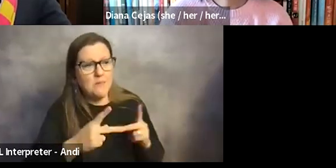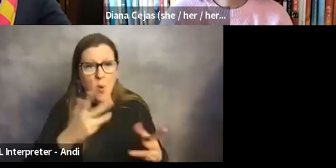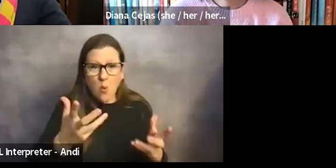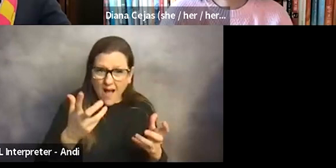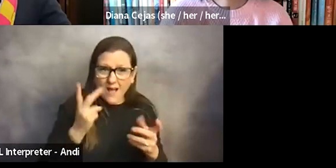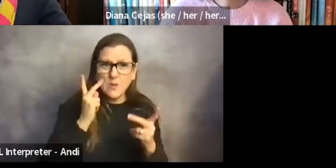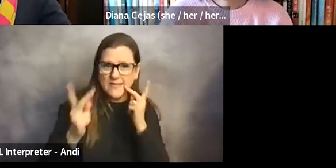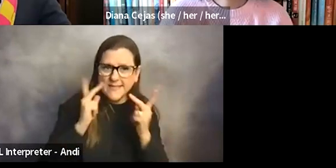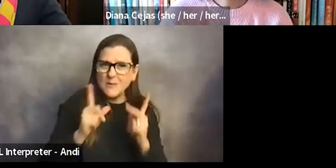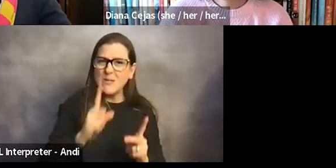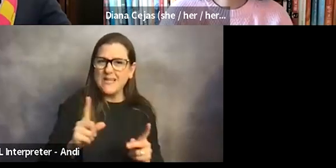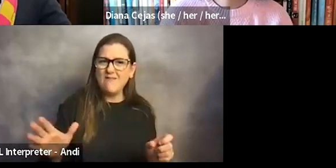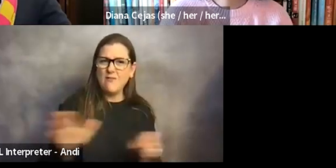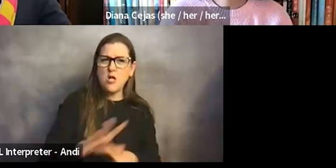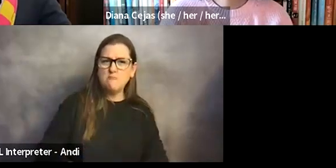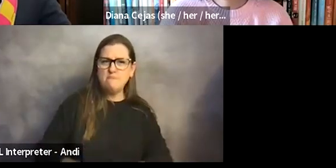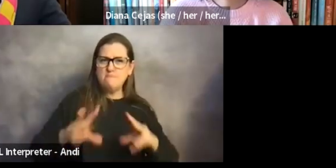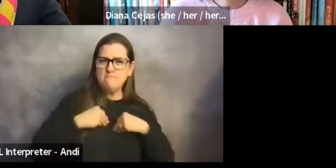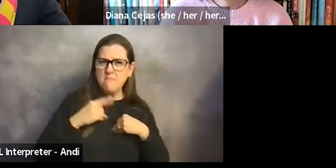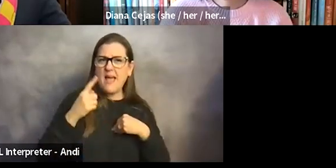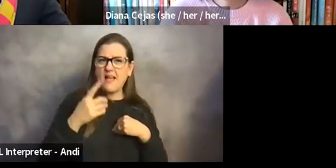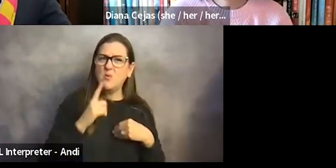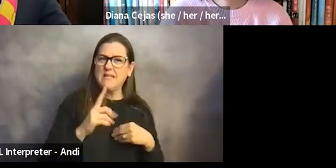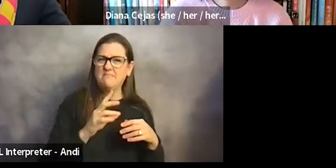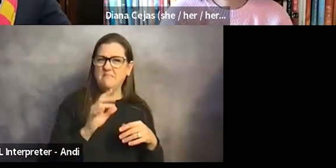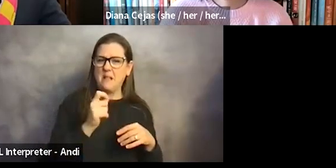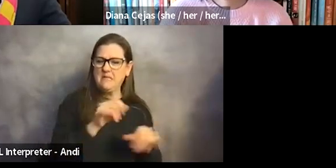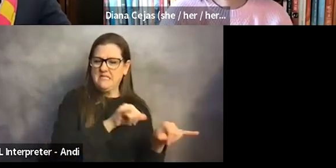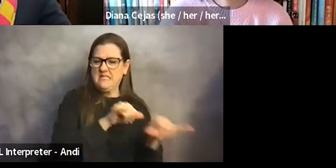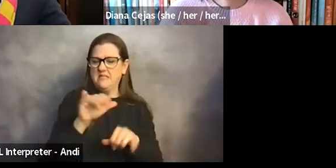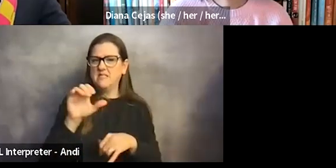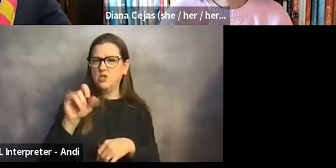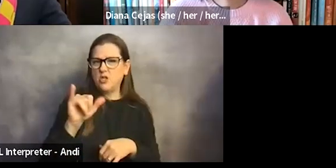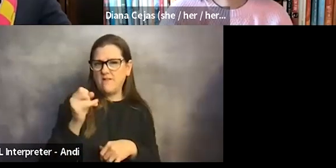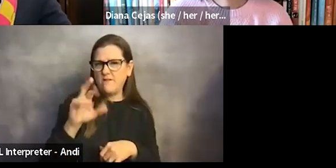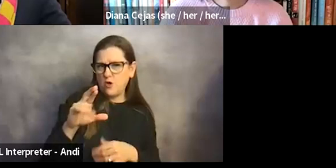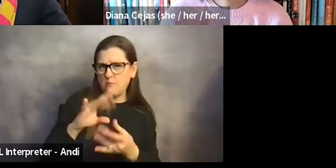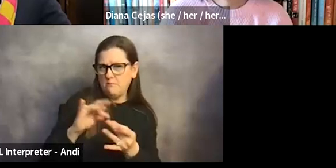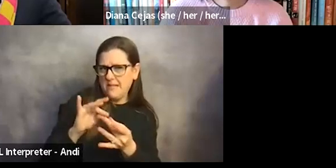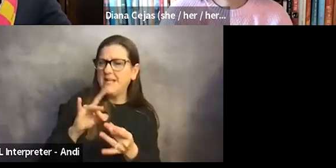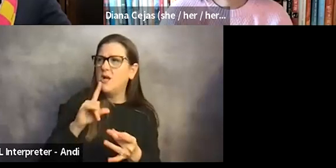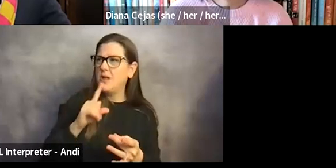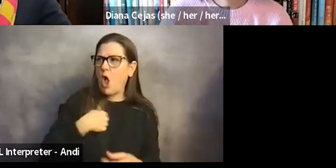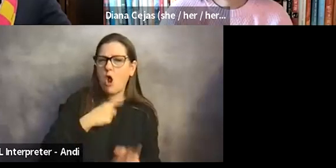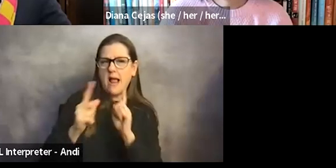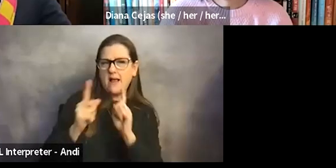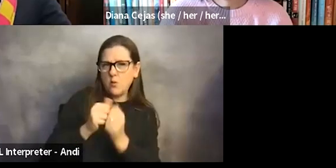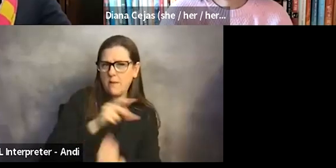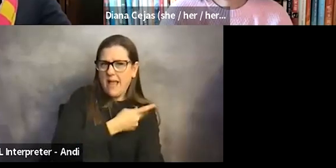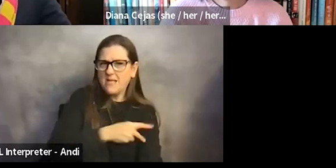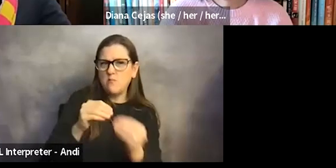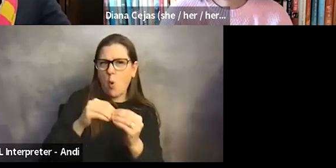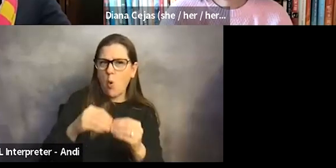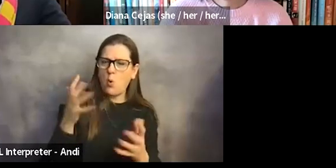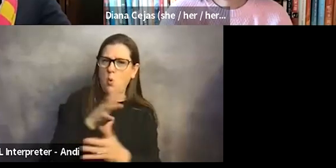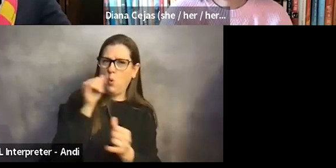I think really embrace it. So I think like Jennifer said, it makes our conversations with our patients richer and more real if we